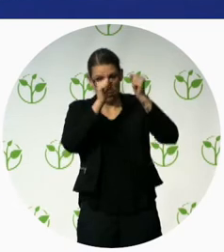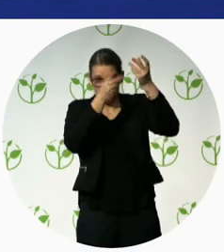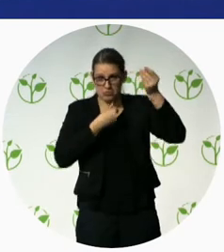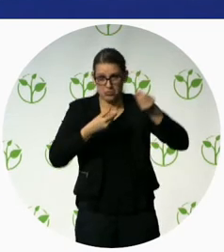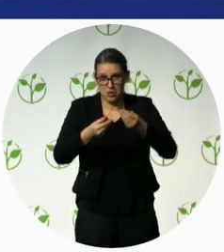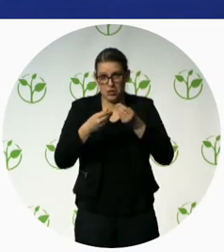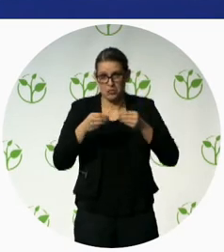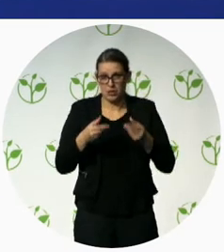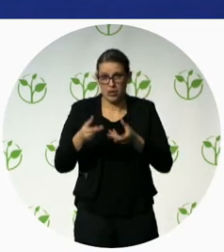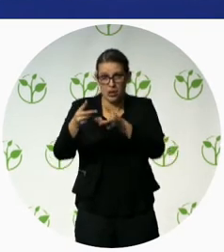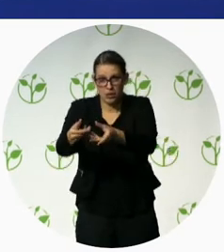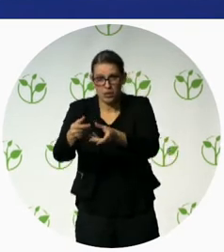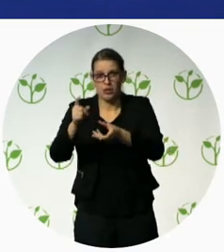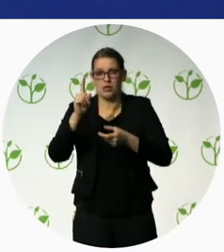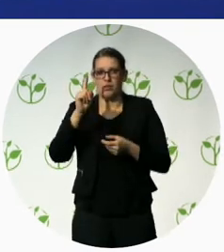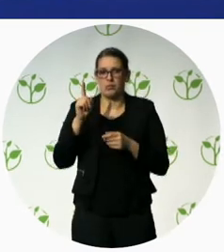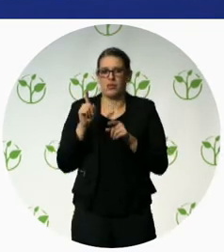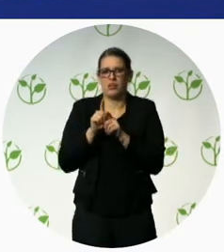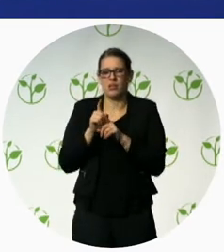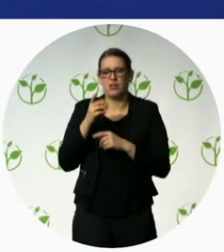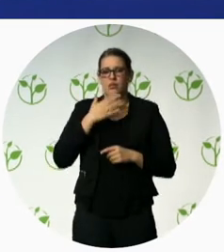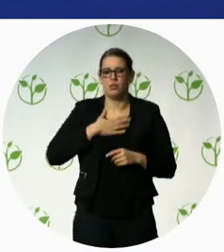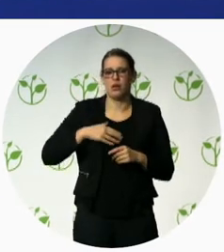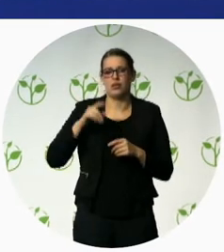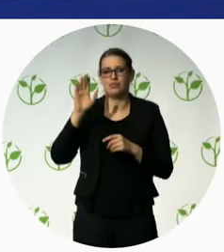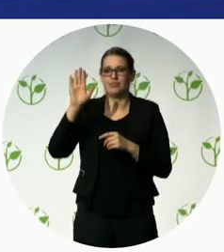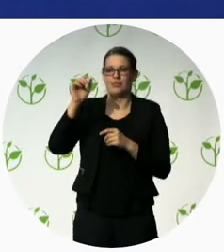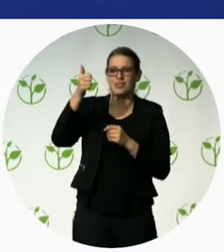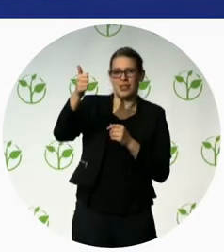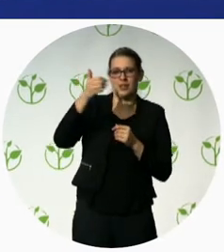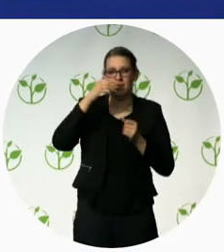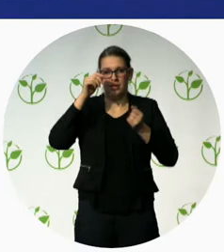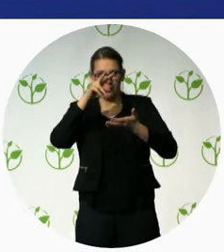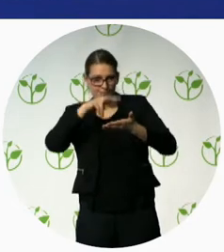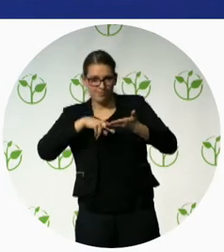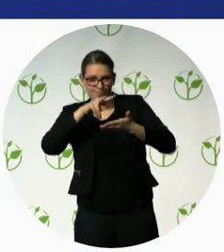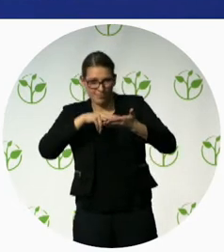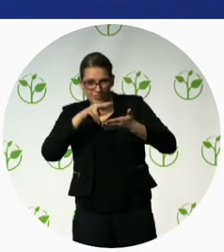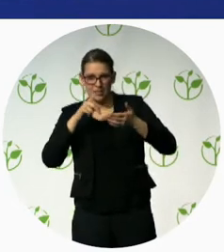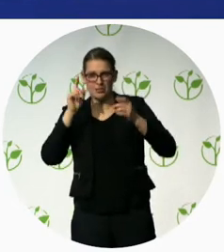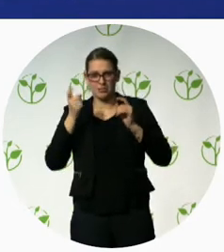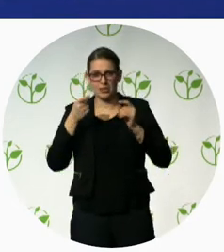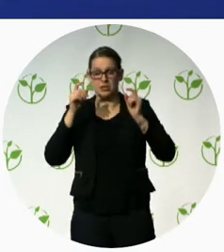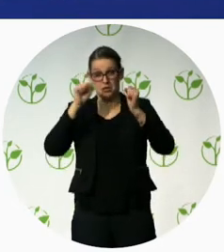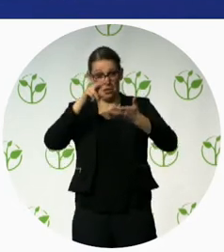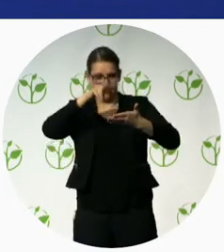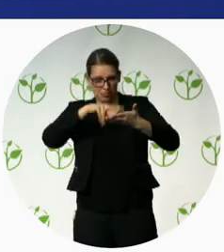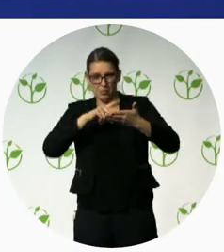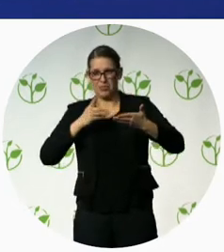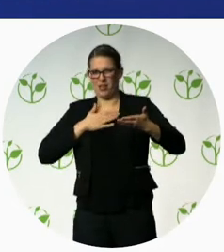children and local pictures it's always more effective so we will be happy to share that we would love to talk thank you again